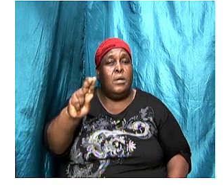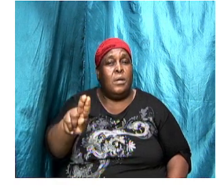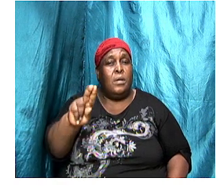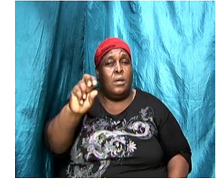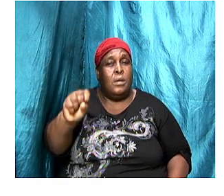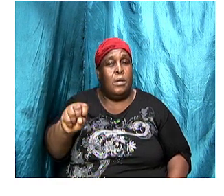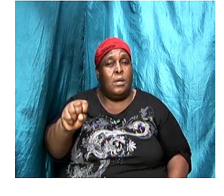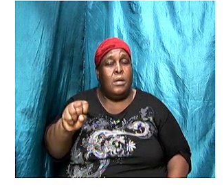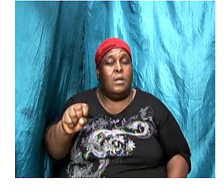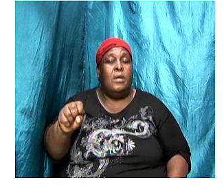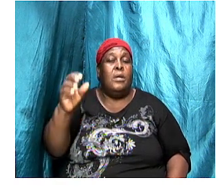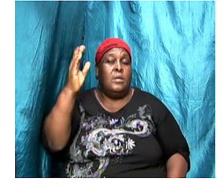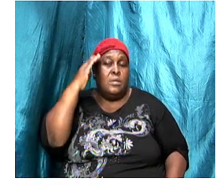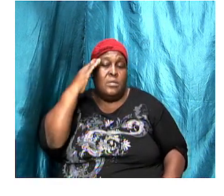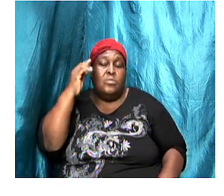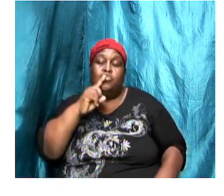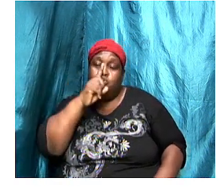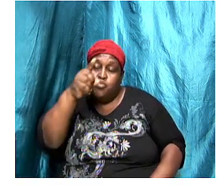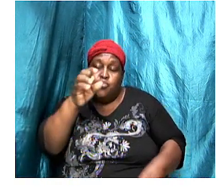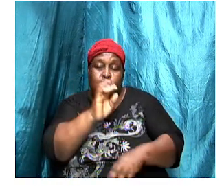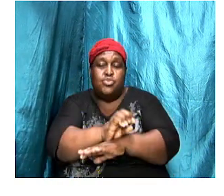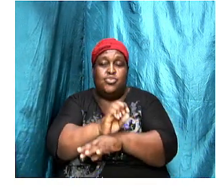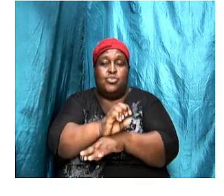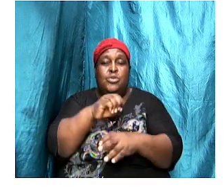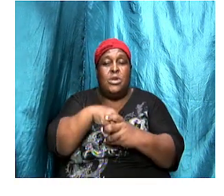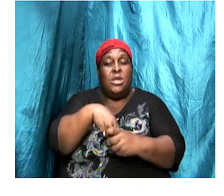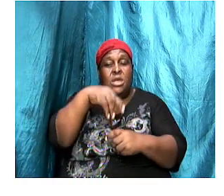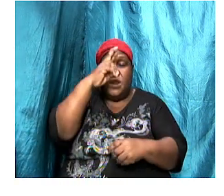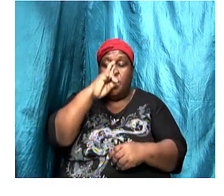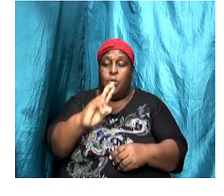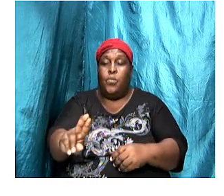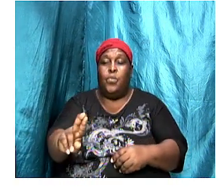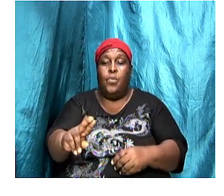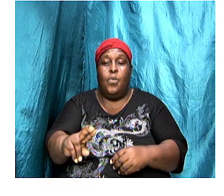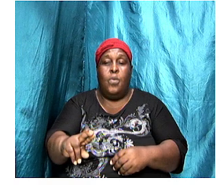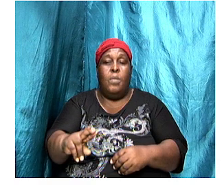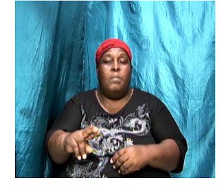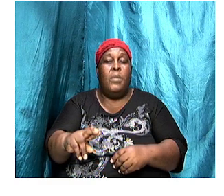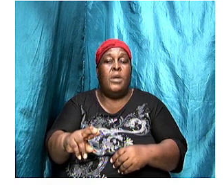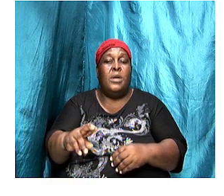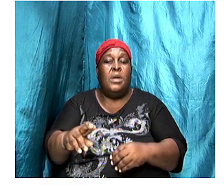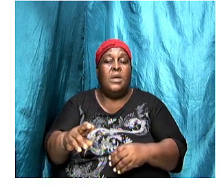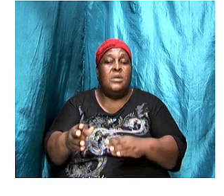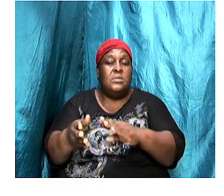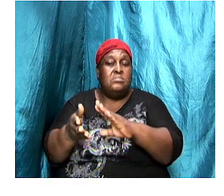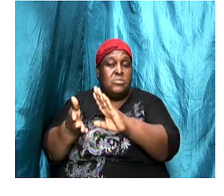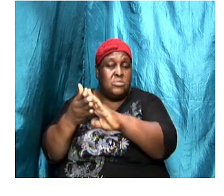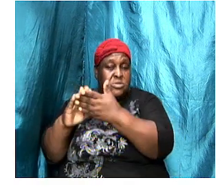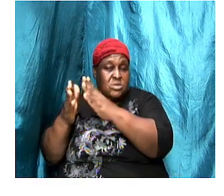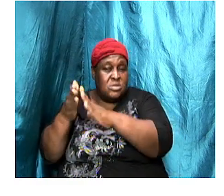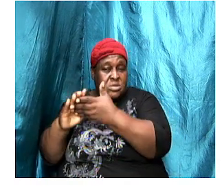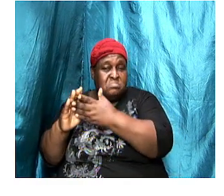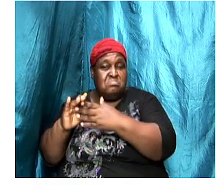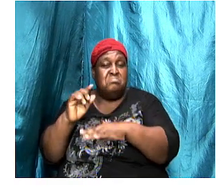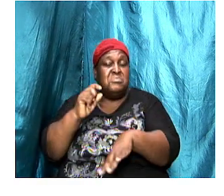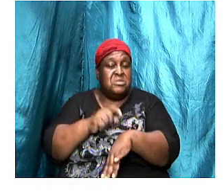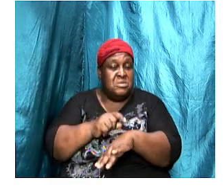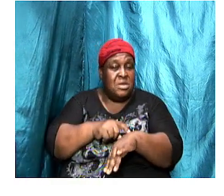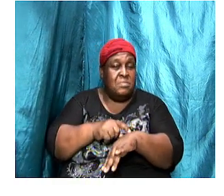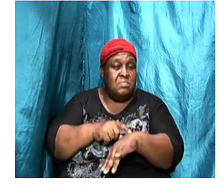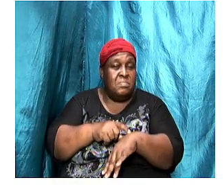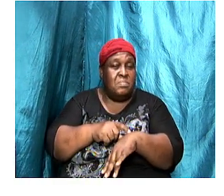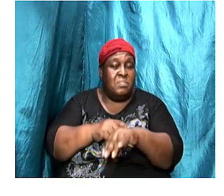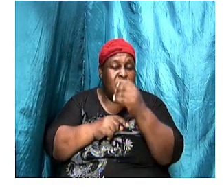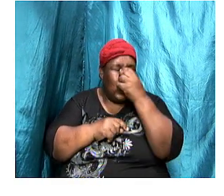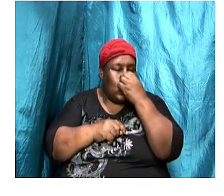literal, physical church in the Roman province of Asia Minor at that time. And if Ephesus was one of the